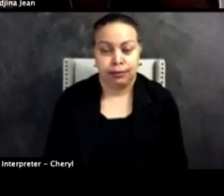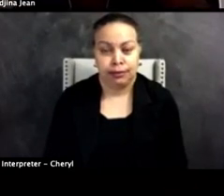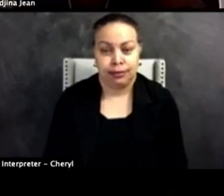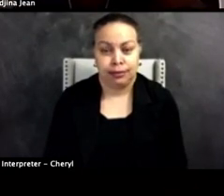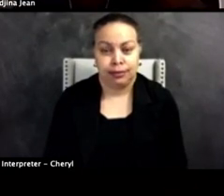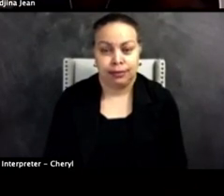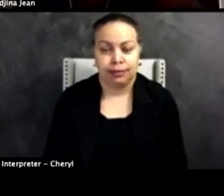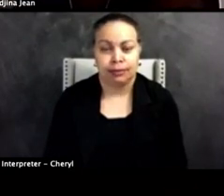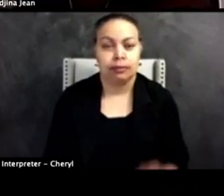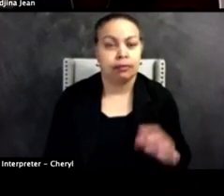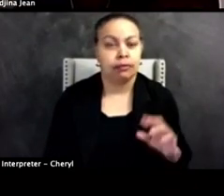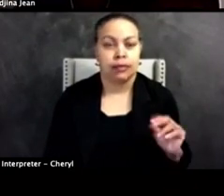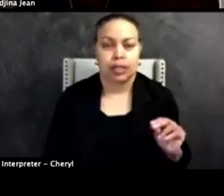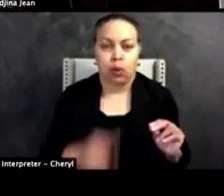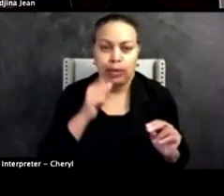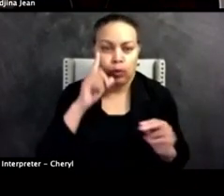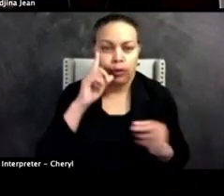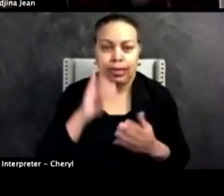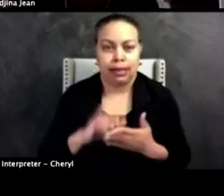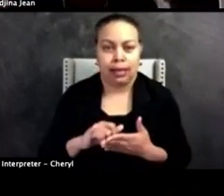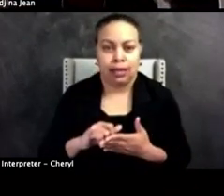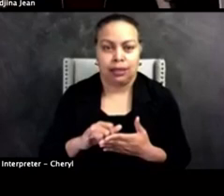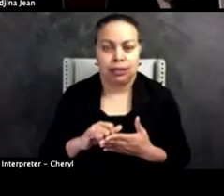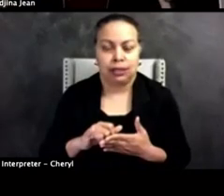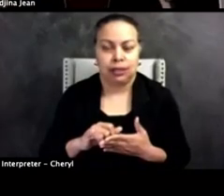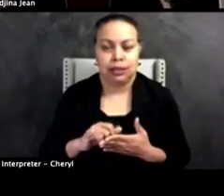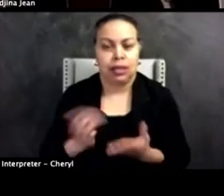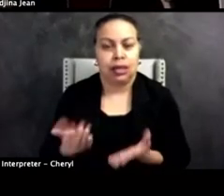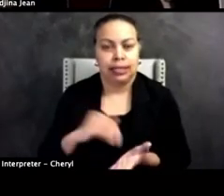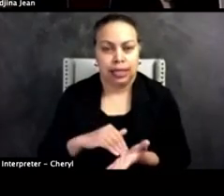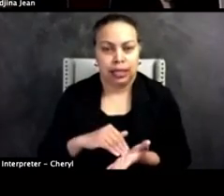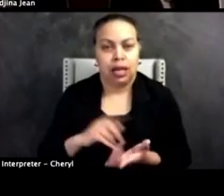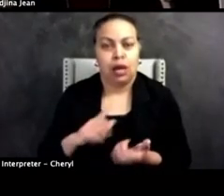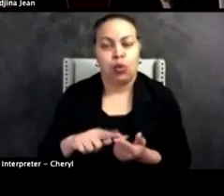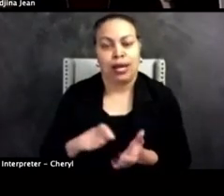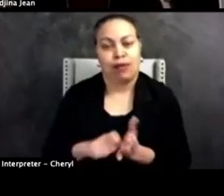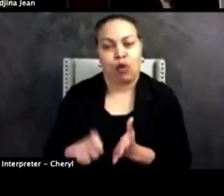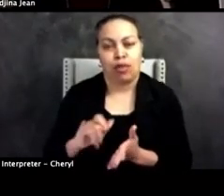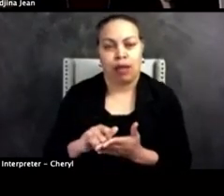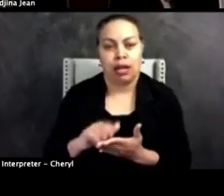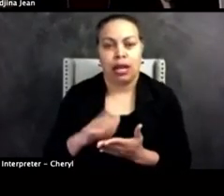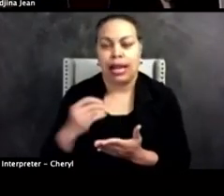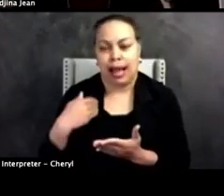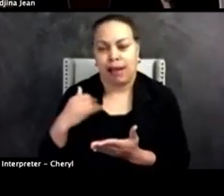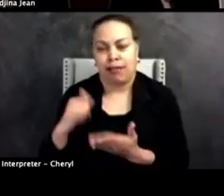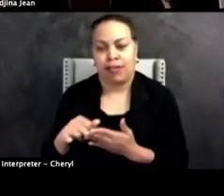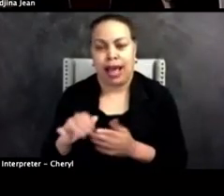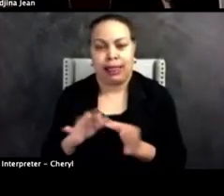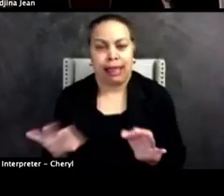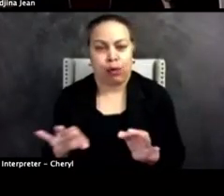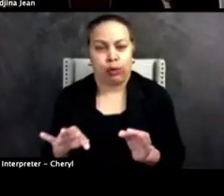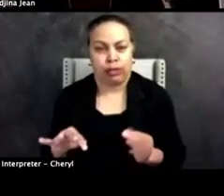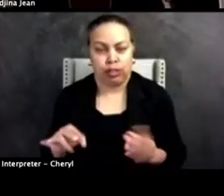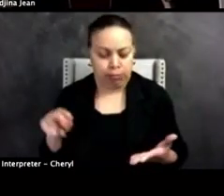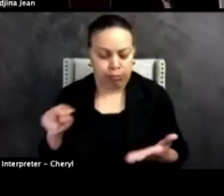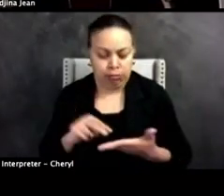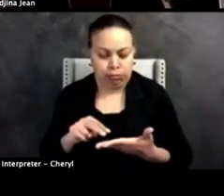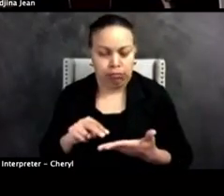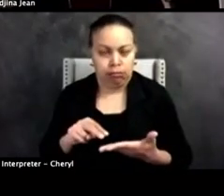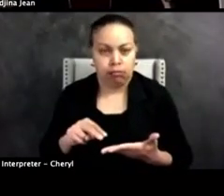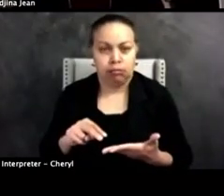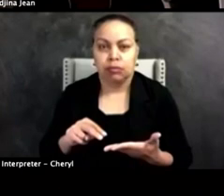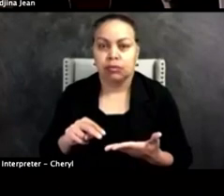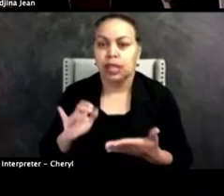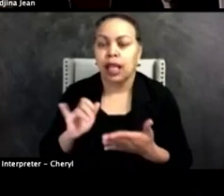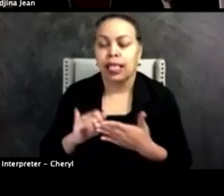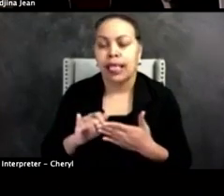No, I don't think that. Again, when I wrote that, and I have that language in front of me, that was